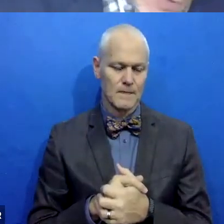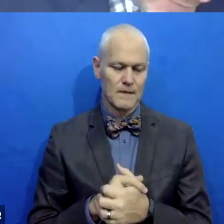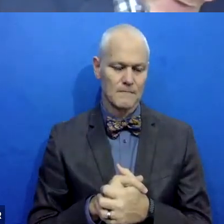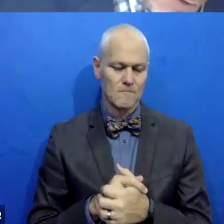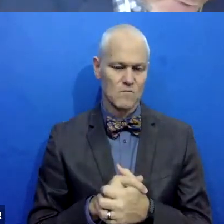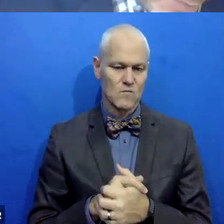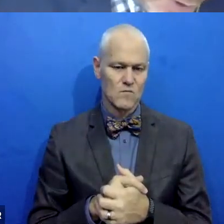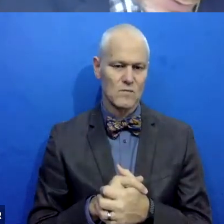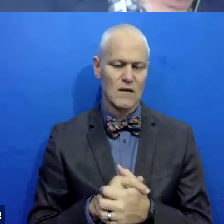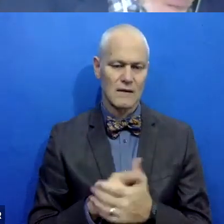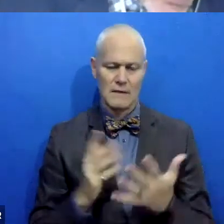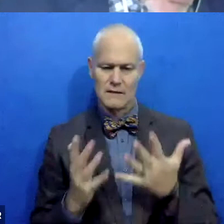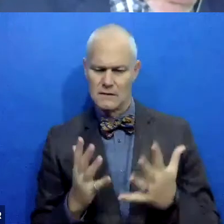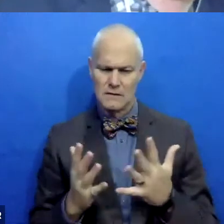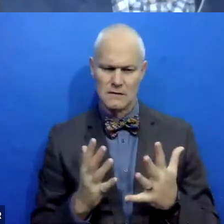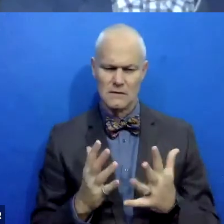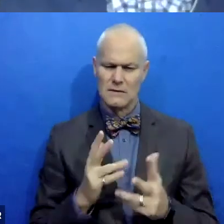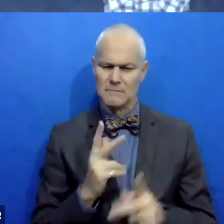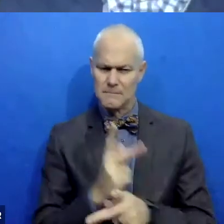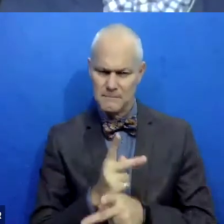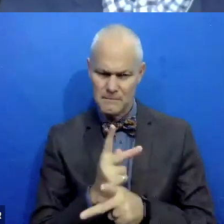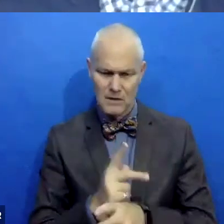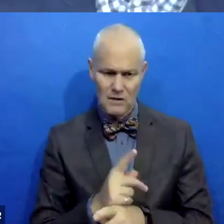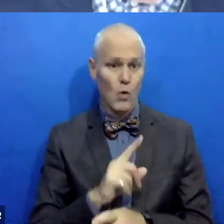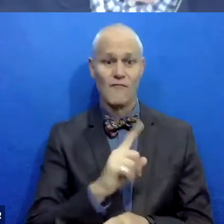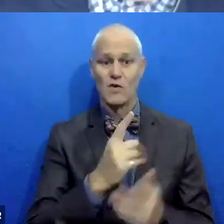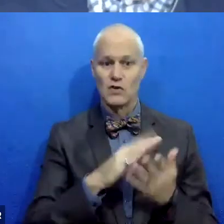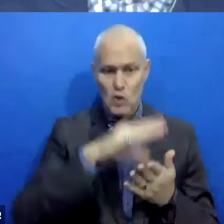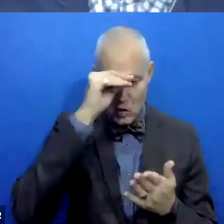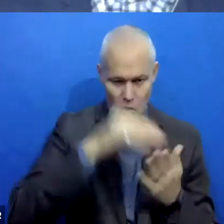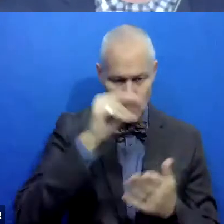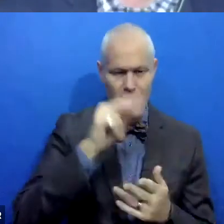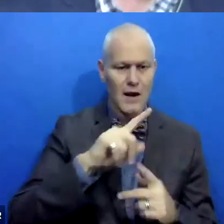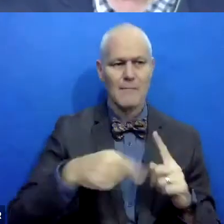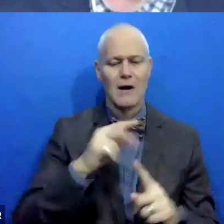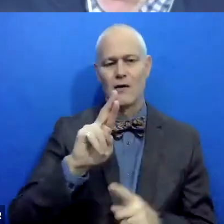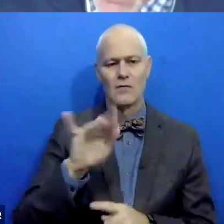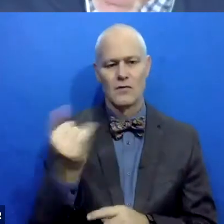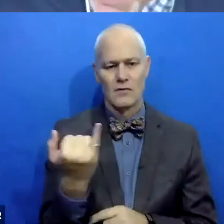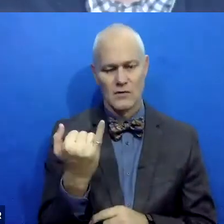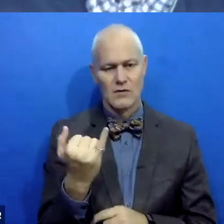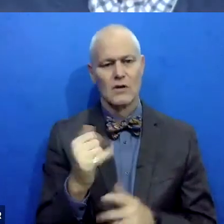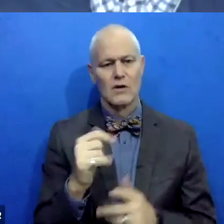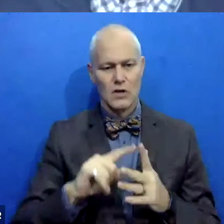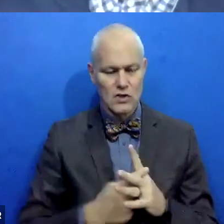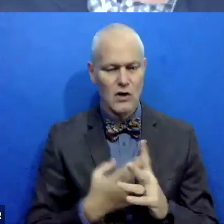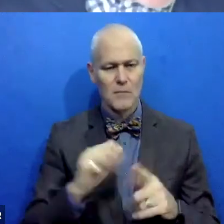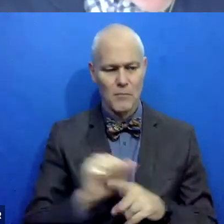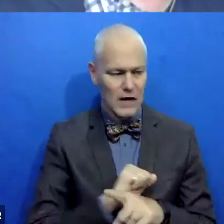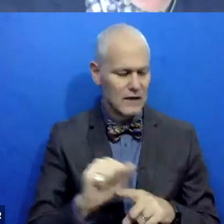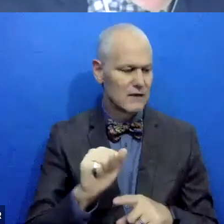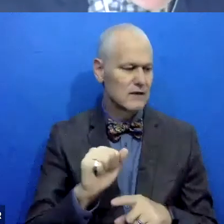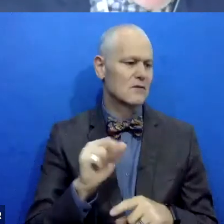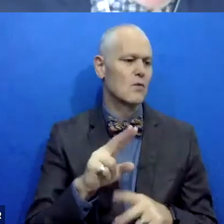myself and other people who are first, especially first learning about restorative justice or restorative practices or circle-based practices,